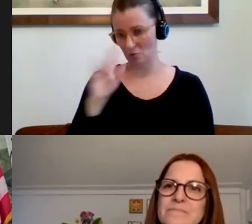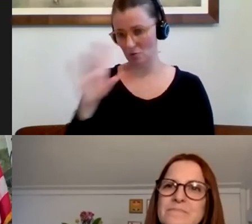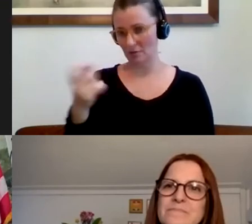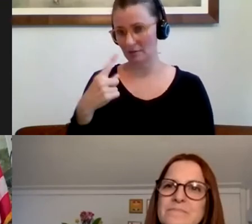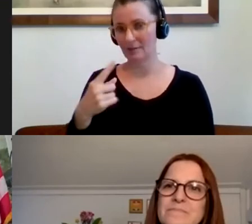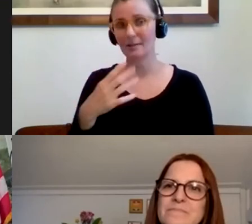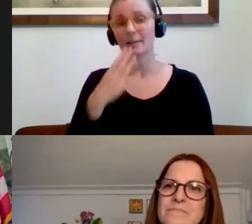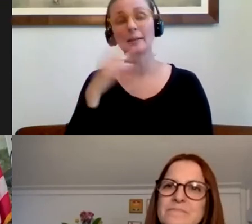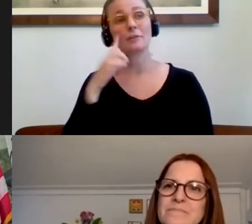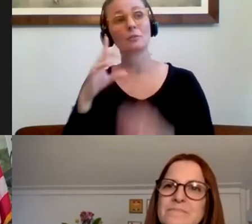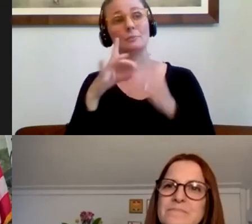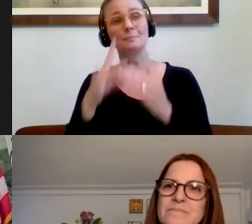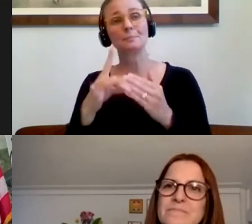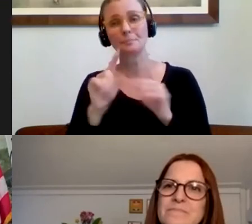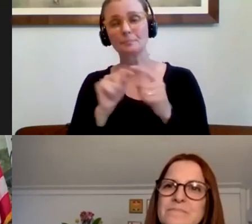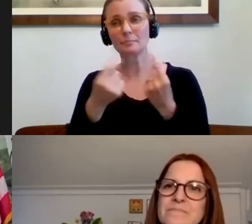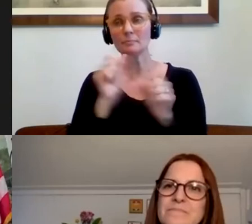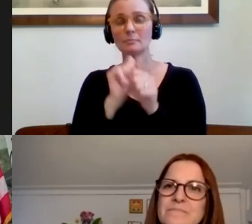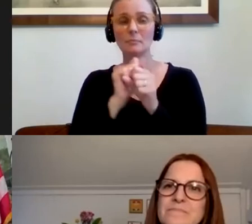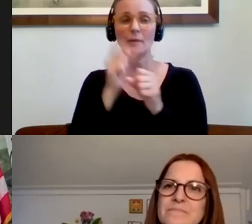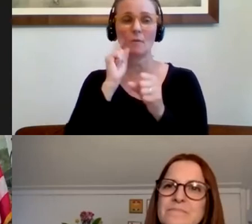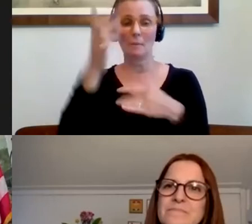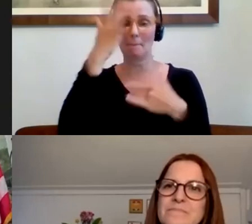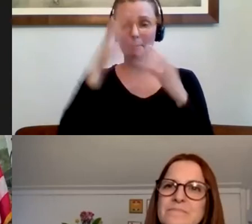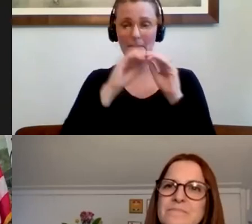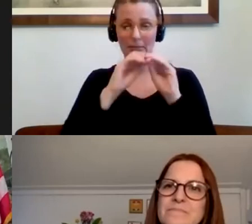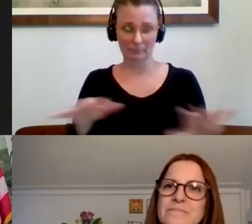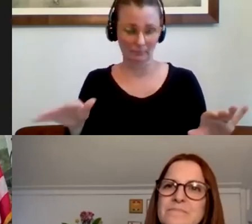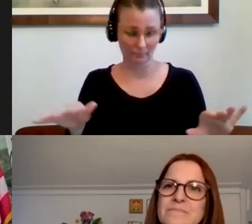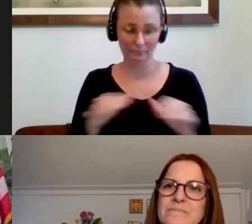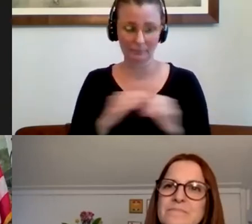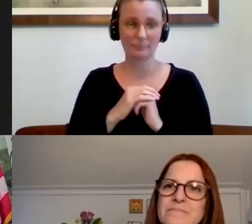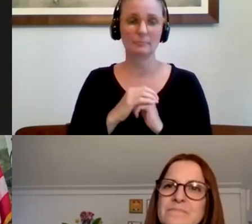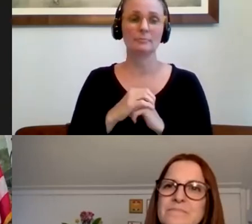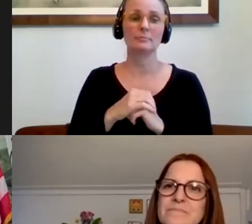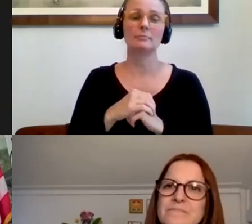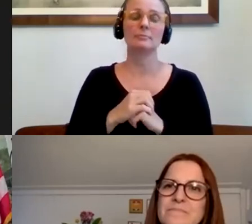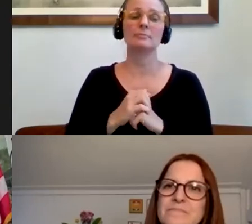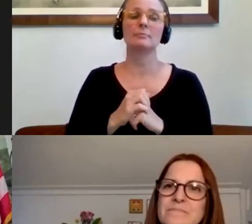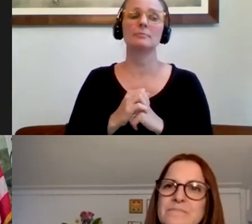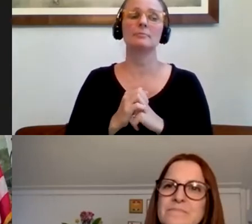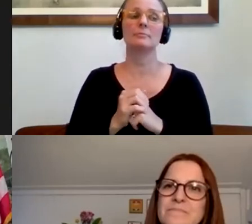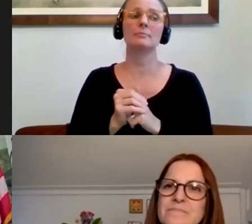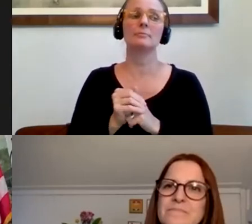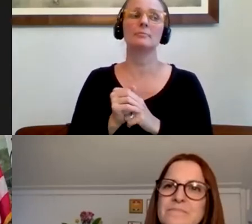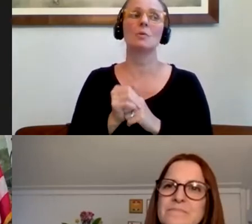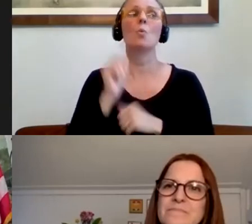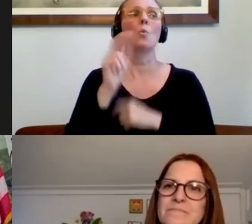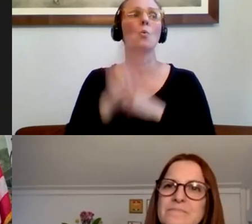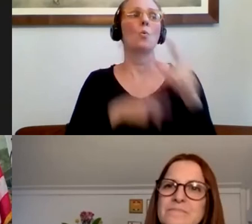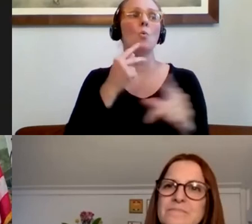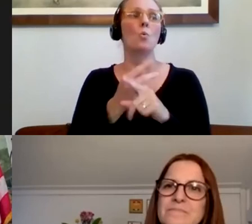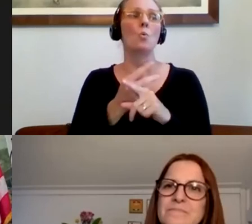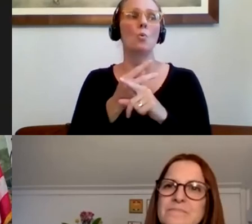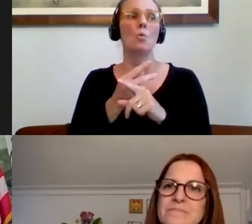leadership and teamwork on this pandemic. Can you provide more detail on the exact type of test that is being offered to residents, how it is